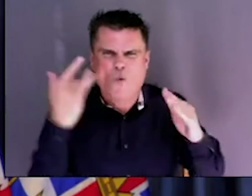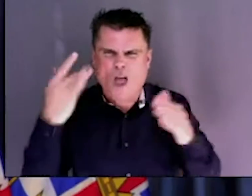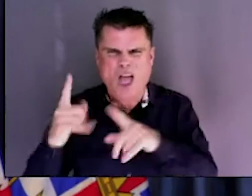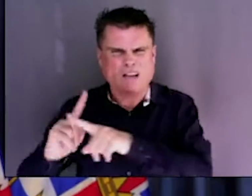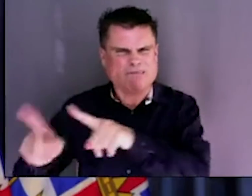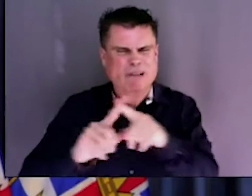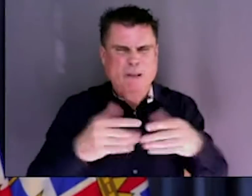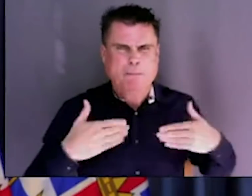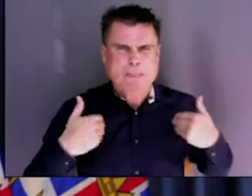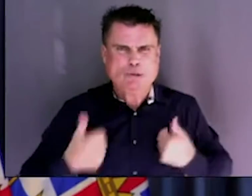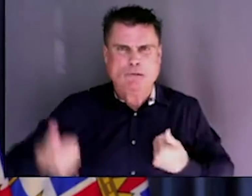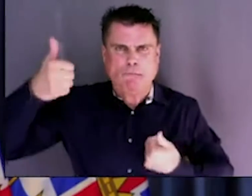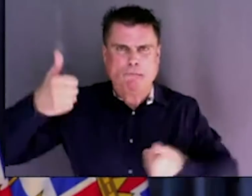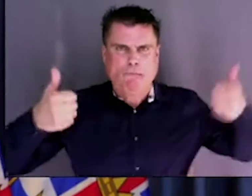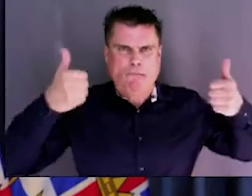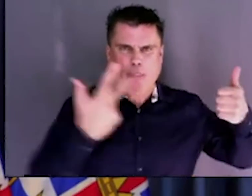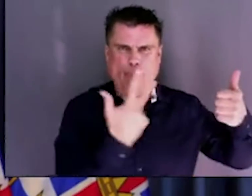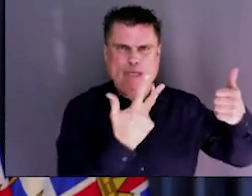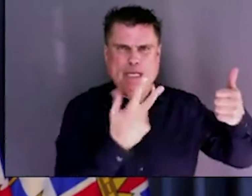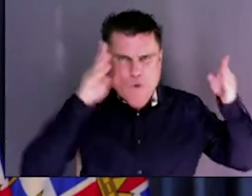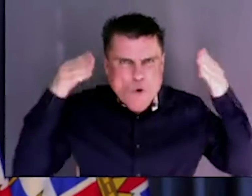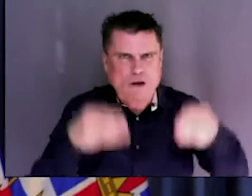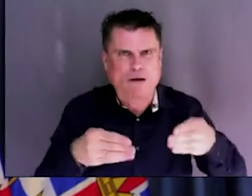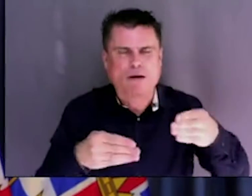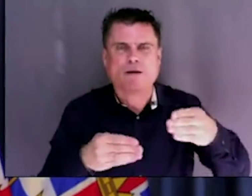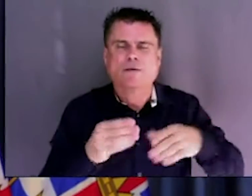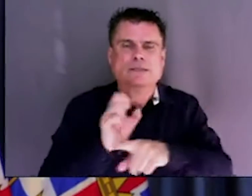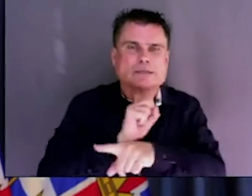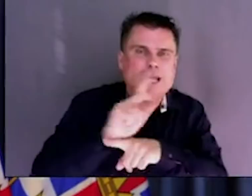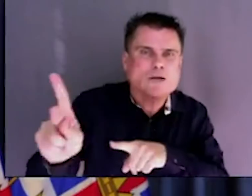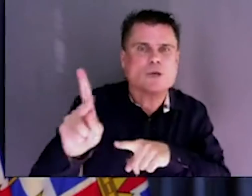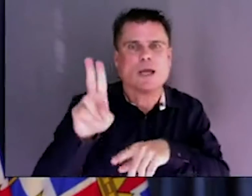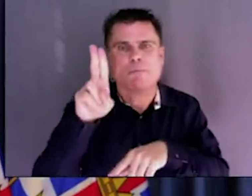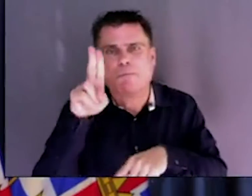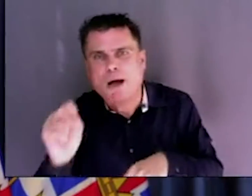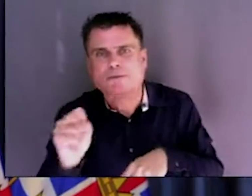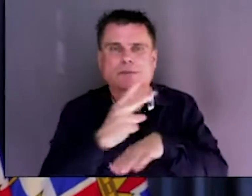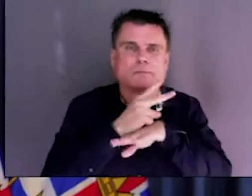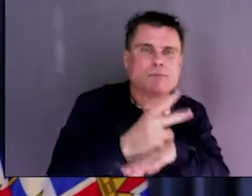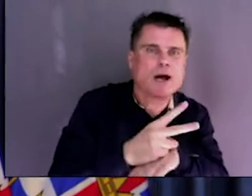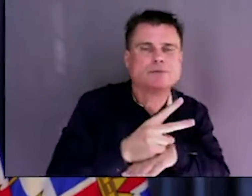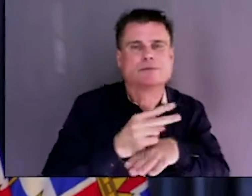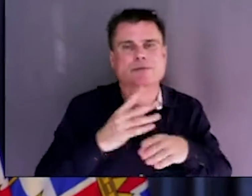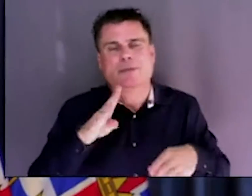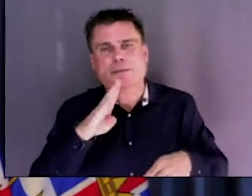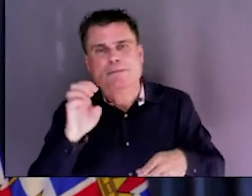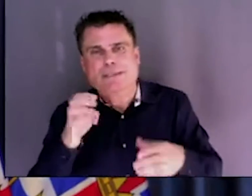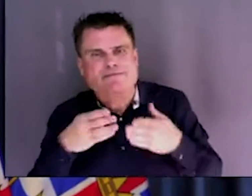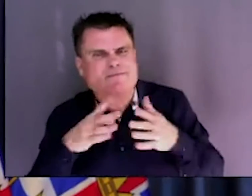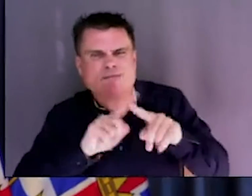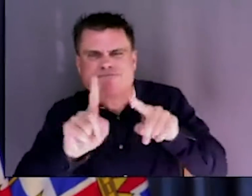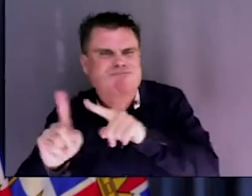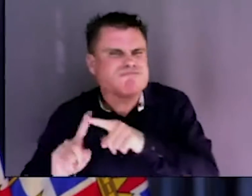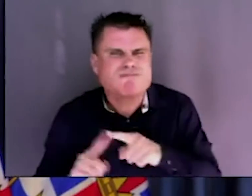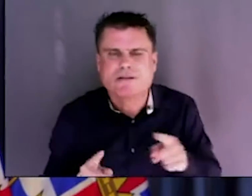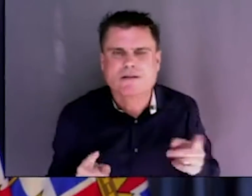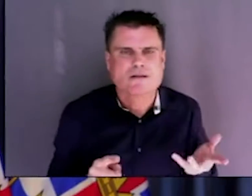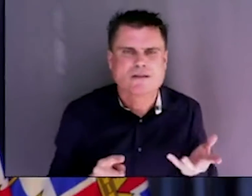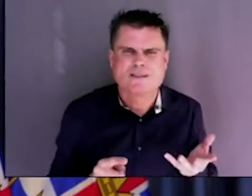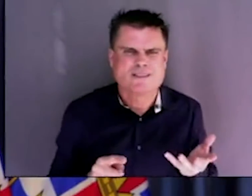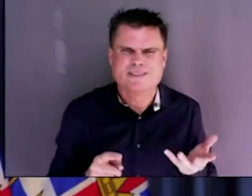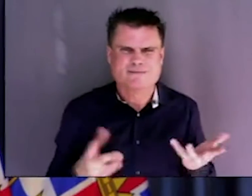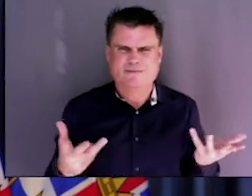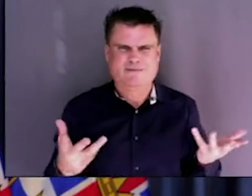areas and what are you hoping to accomplish by kind of having three different people on three different parts of such a very big file?